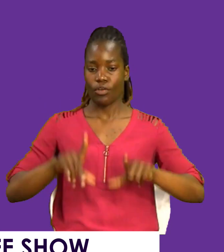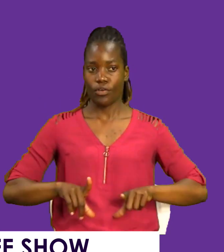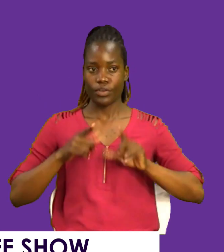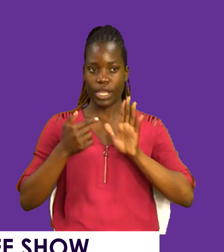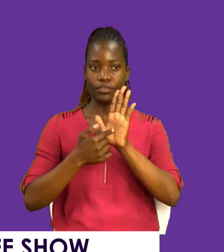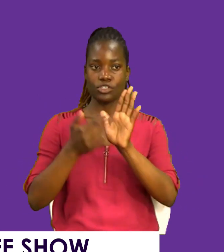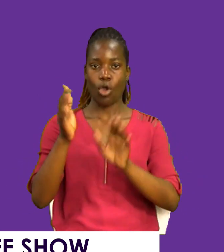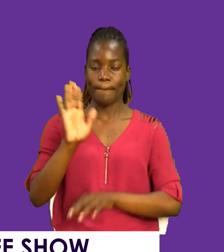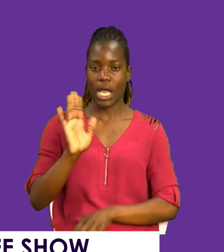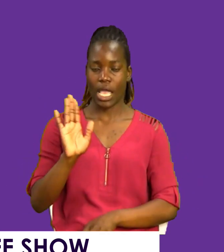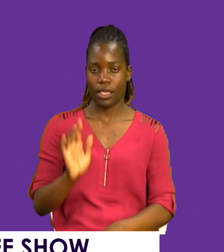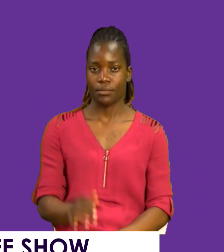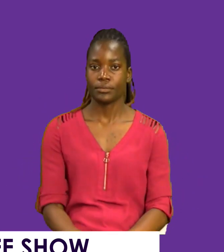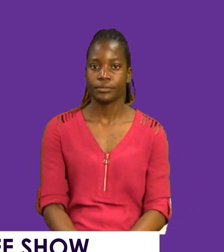show. Bye.